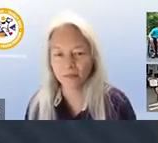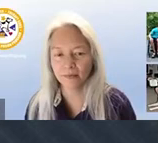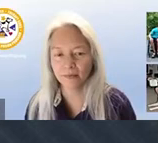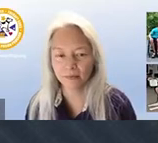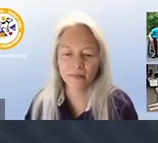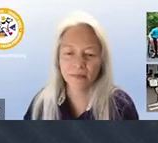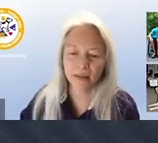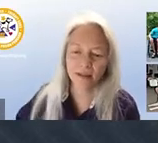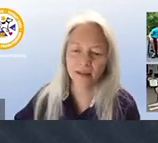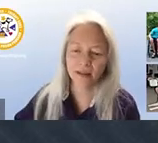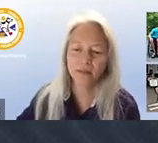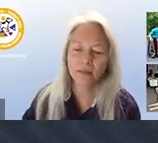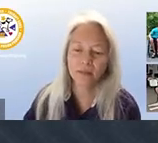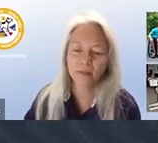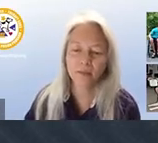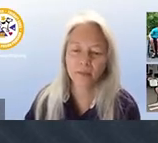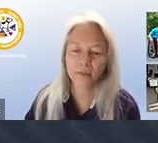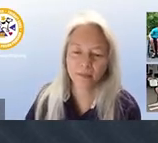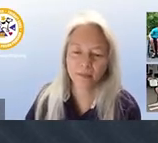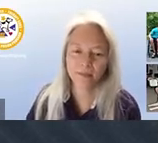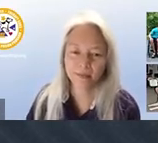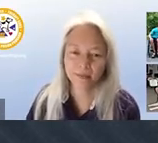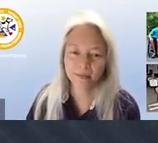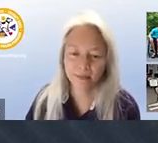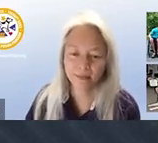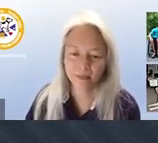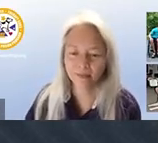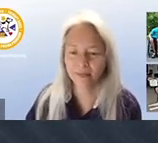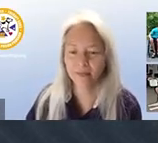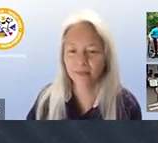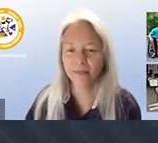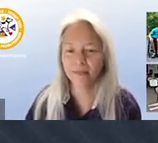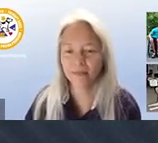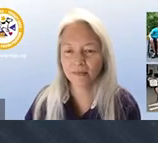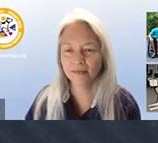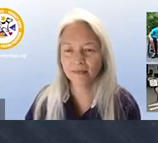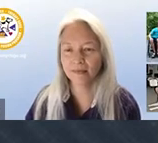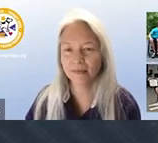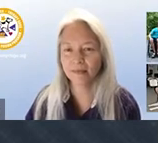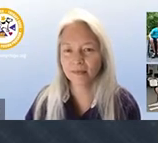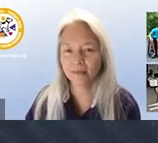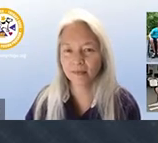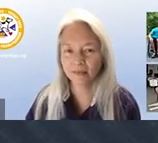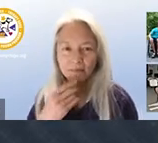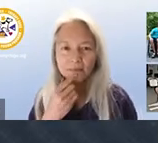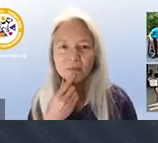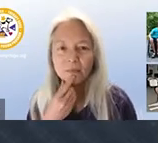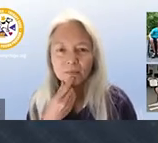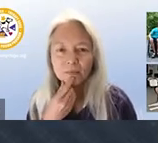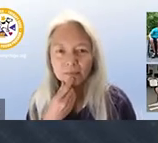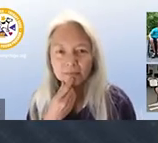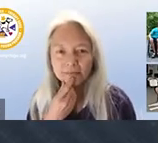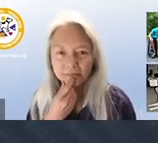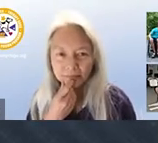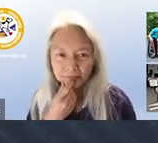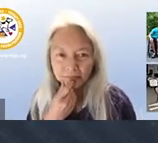canine human bond you'll see what we're talking about in this next segment featuring don and public access service dog rook